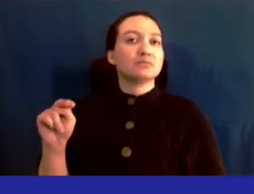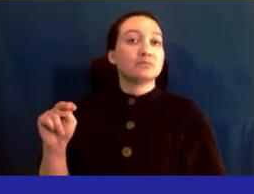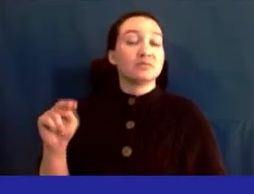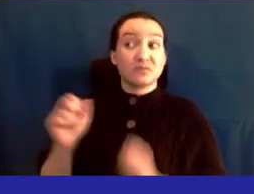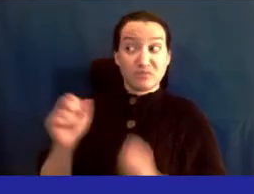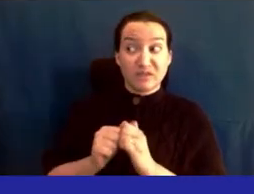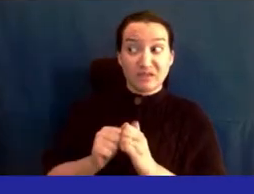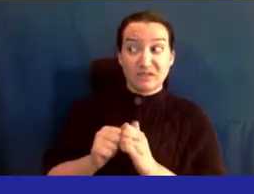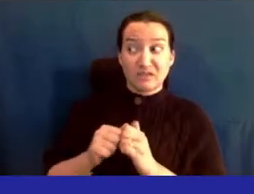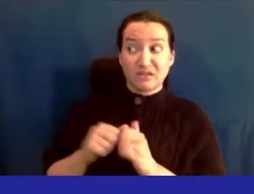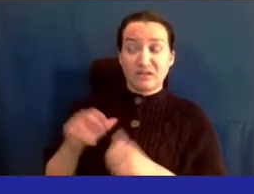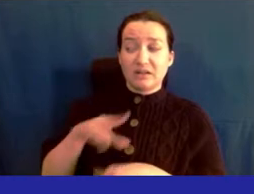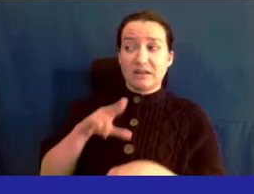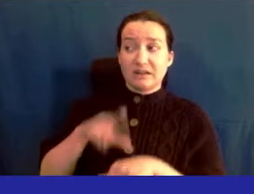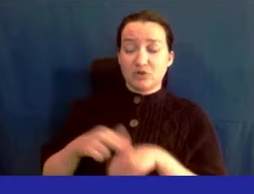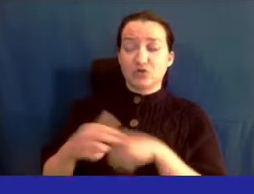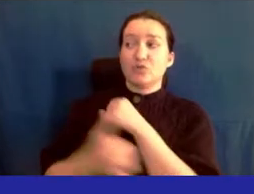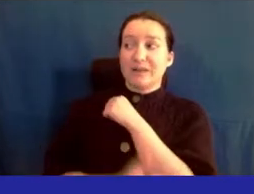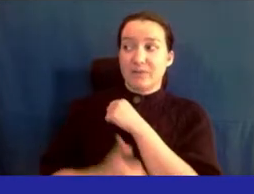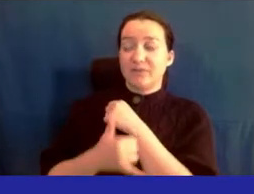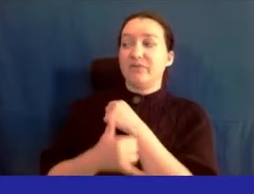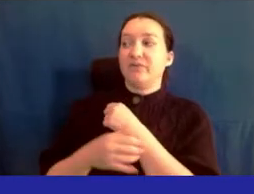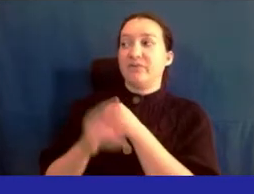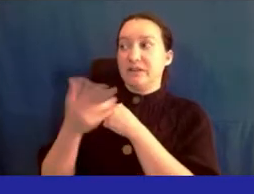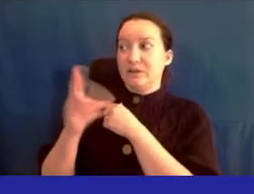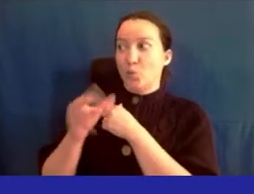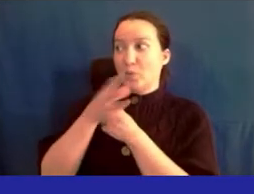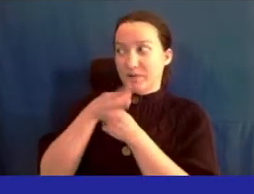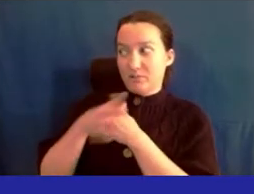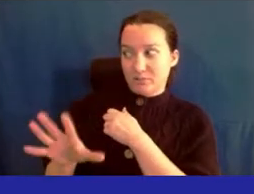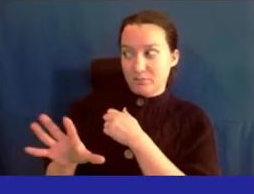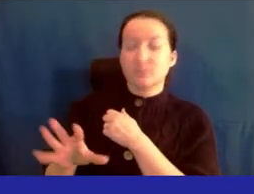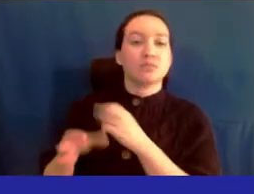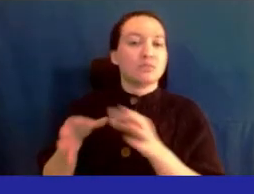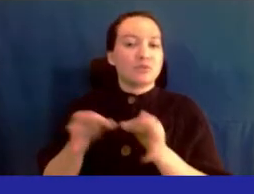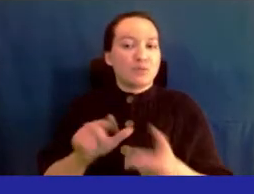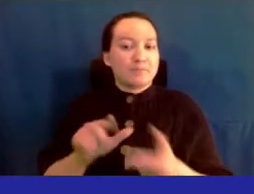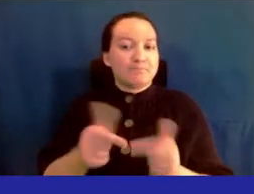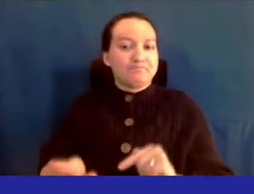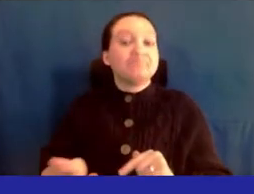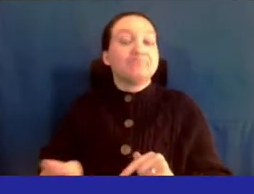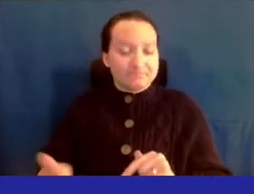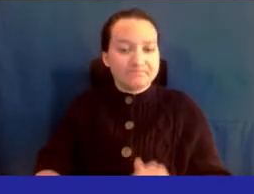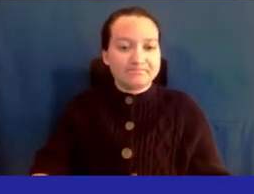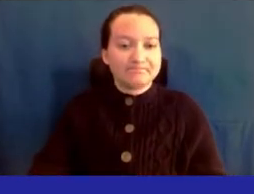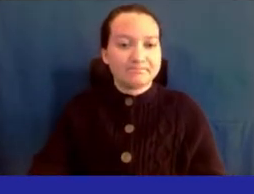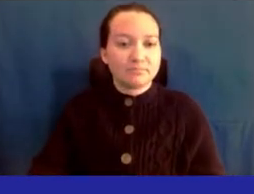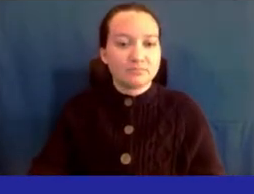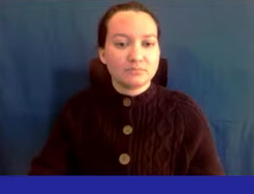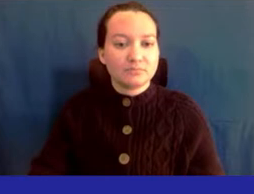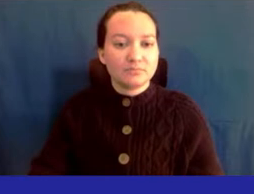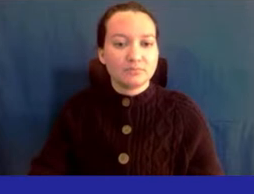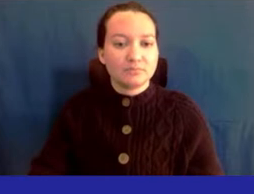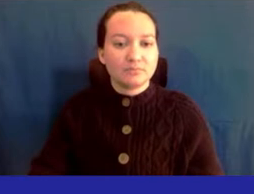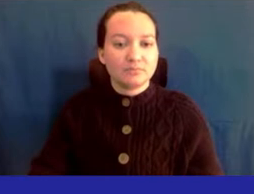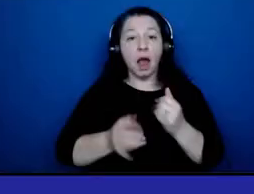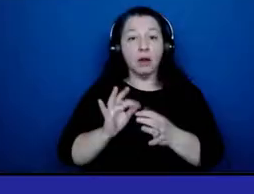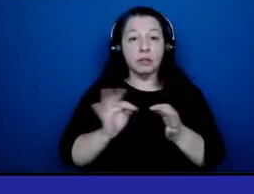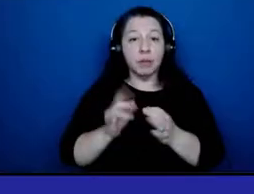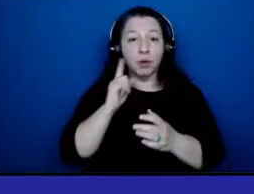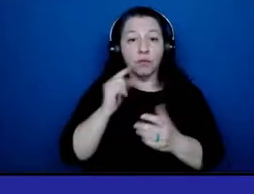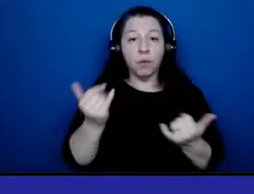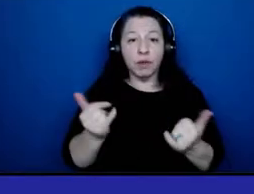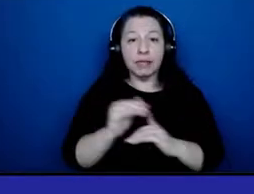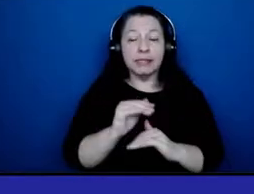the National County of Negro Women's study. Okay. And so our final speaker of the evening